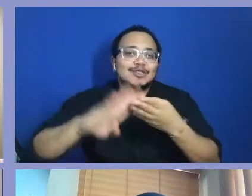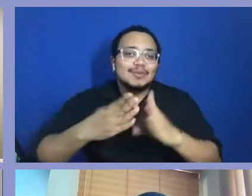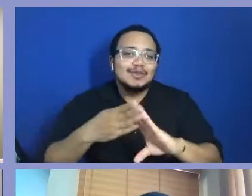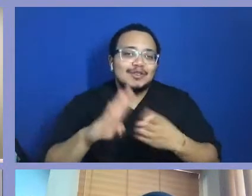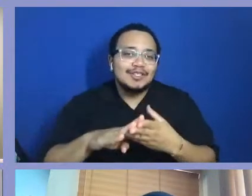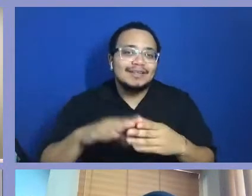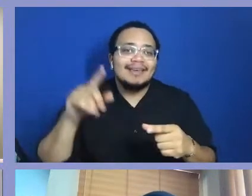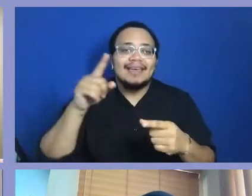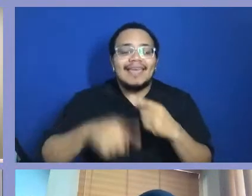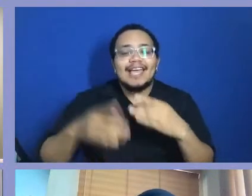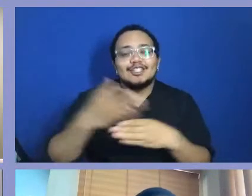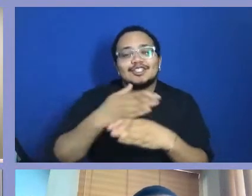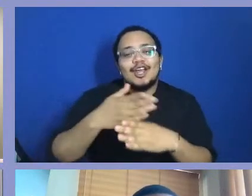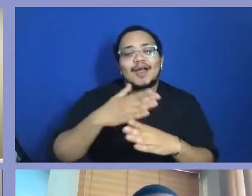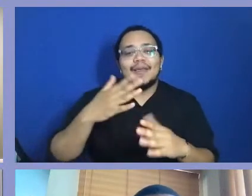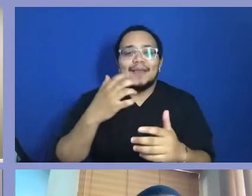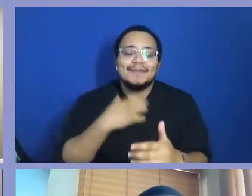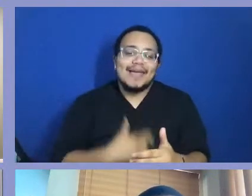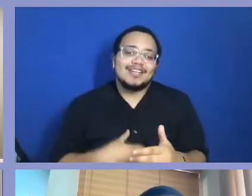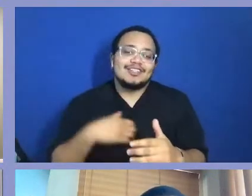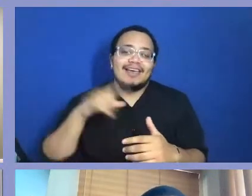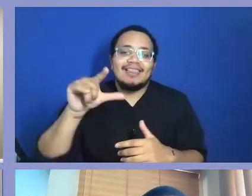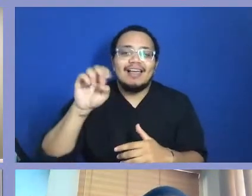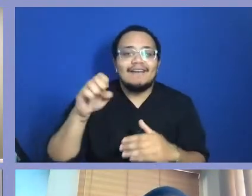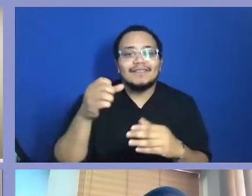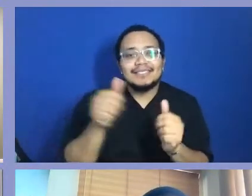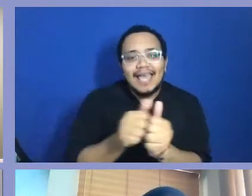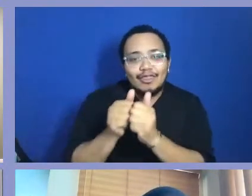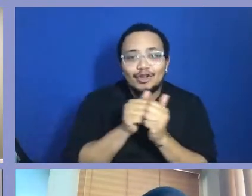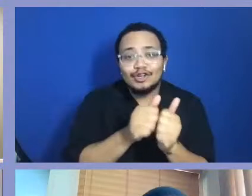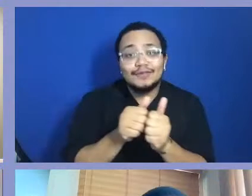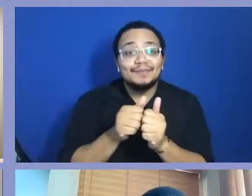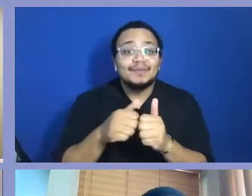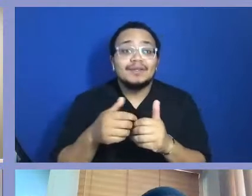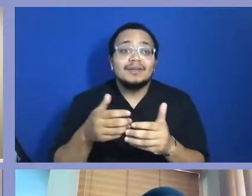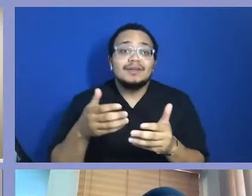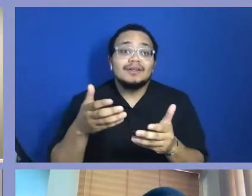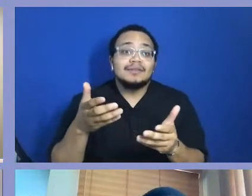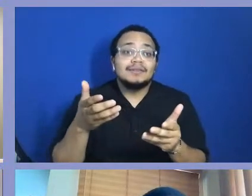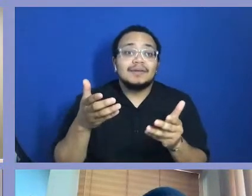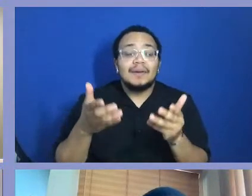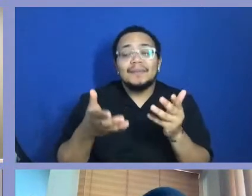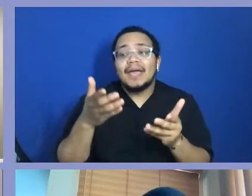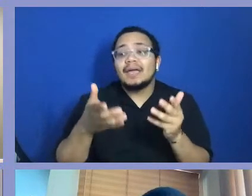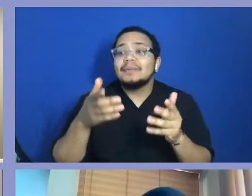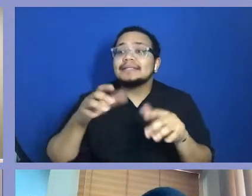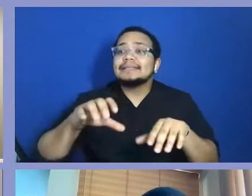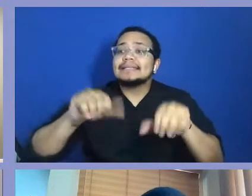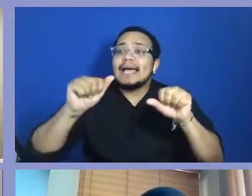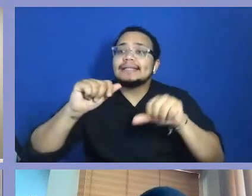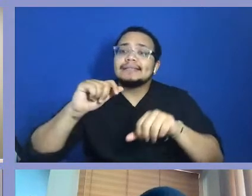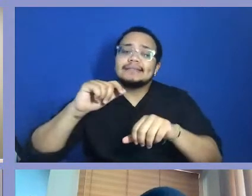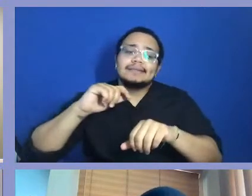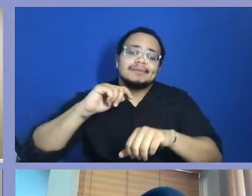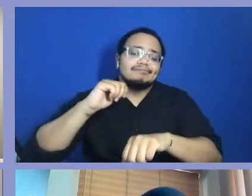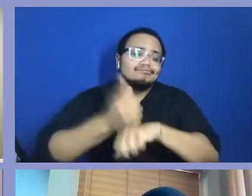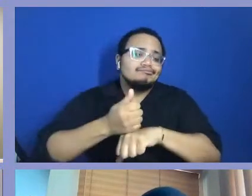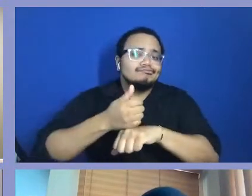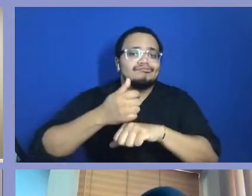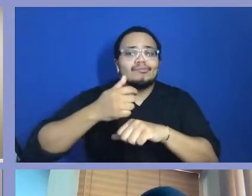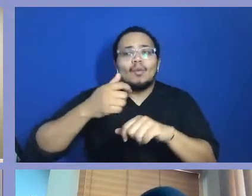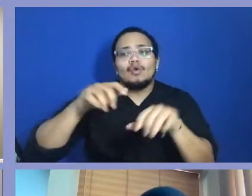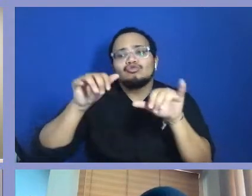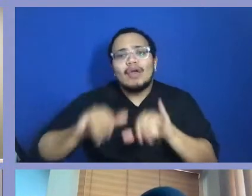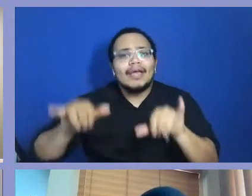present yourself with a small group of buddies, try to be a little regular about it once a week at some hour that fits for everybody,